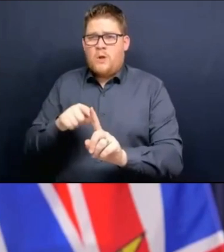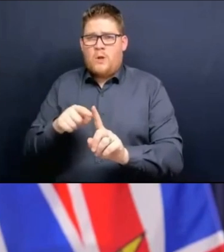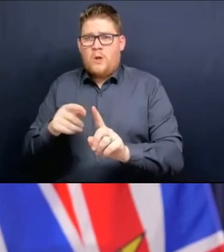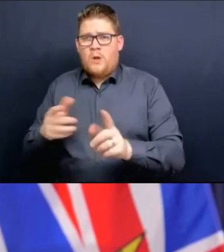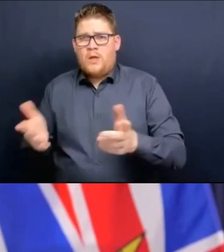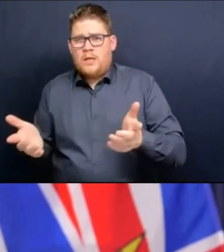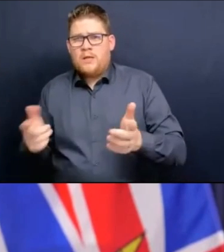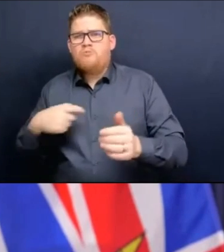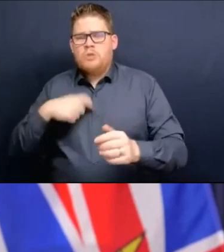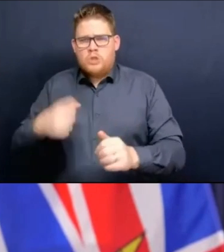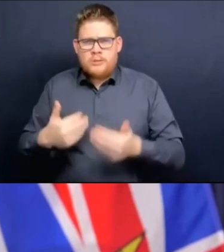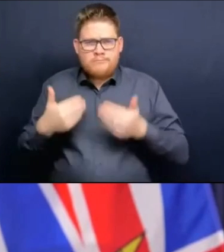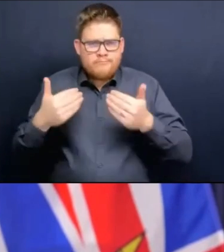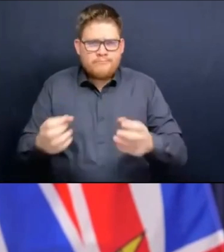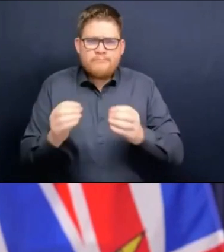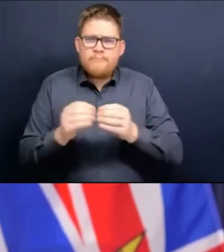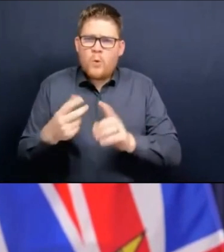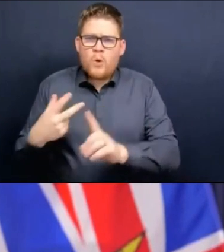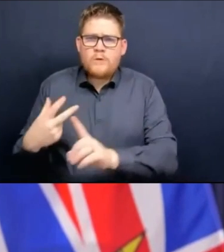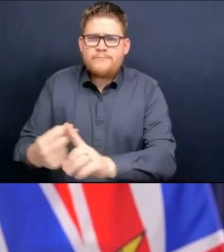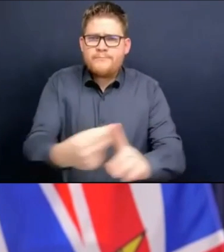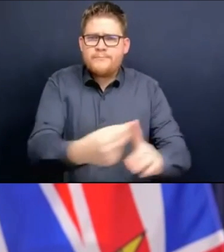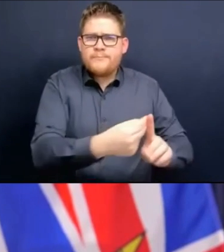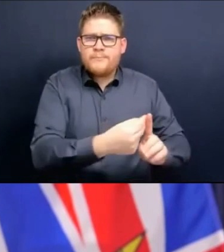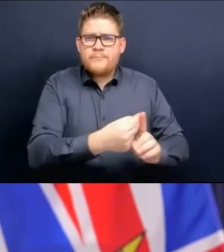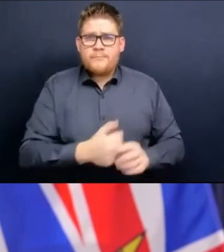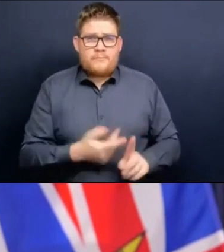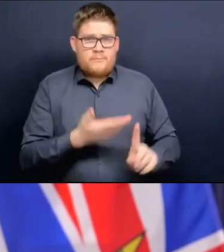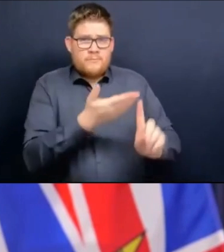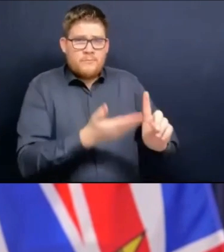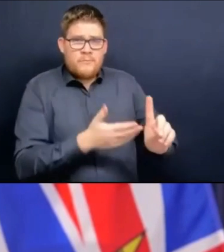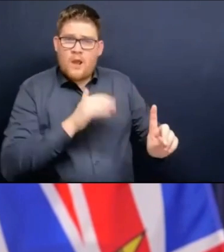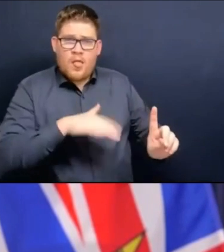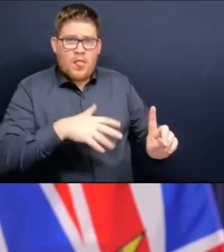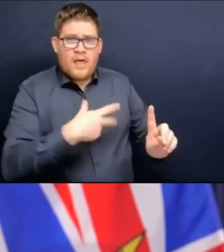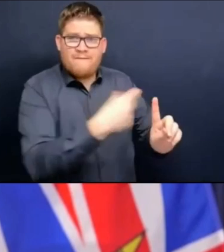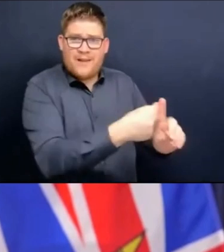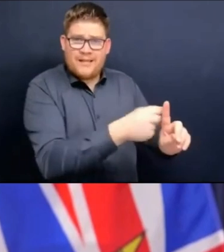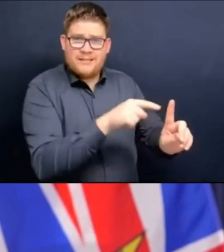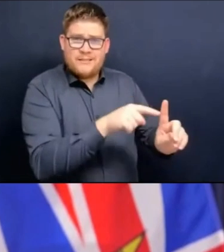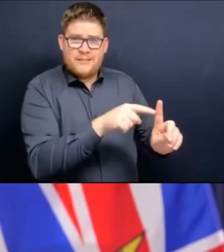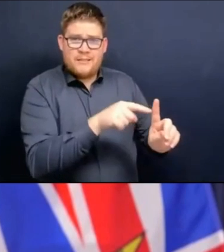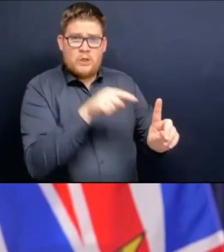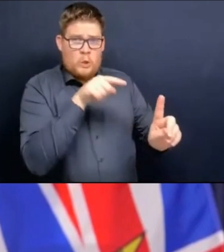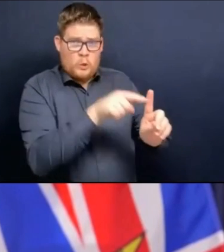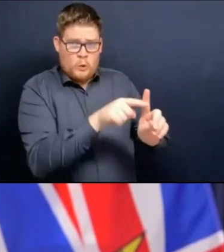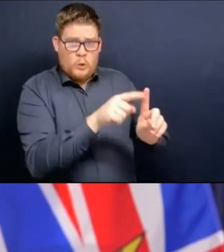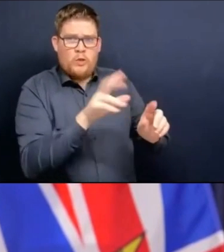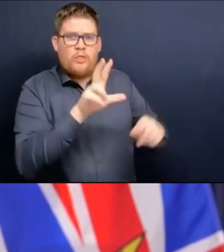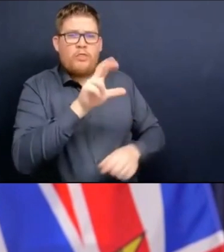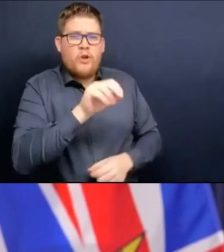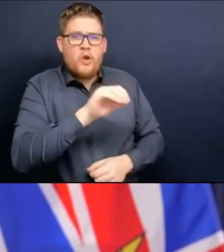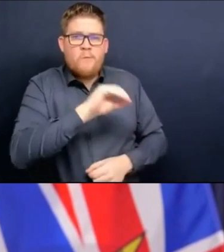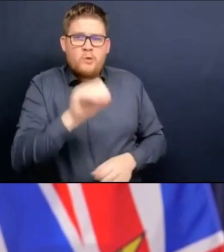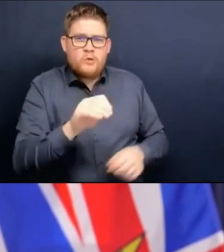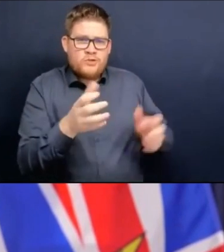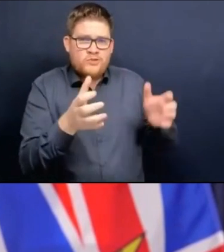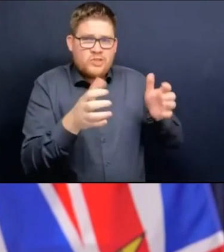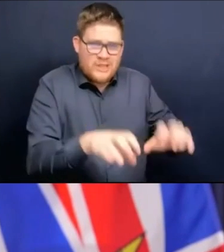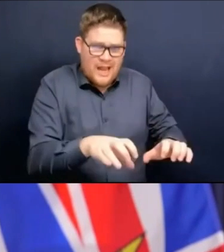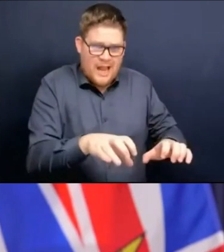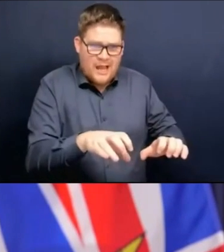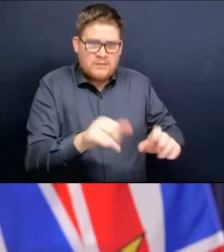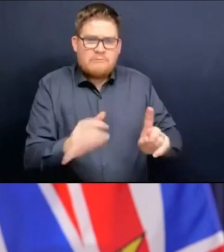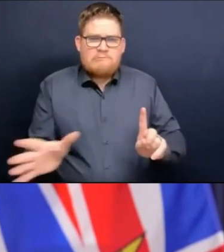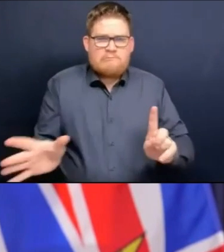30 times, 3-0 as likely to get into critical care if you're not vaccinated. So it's the moment to